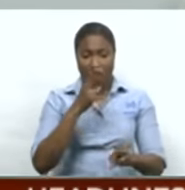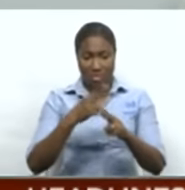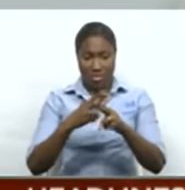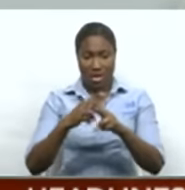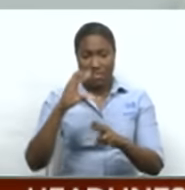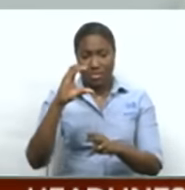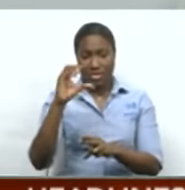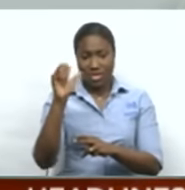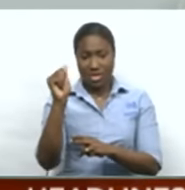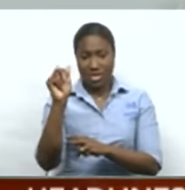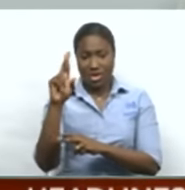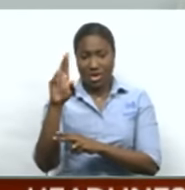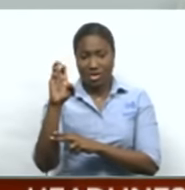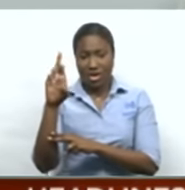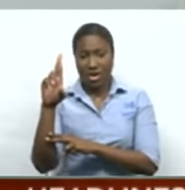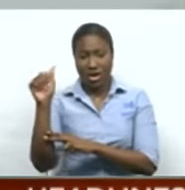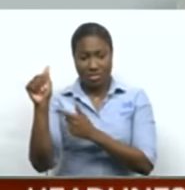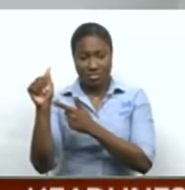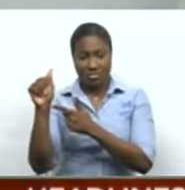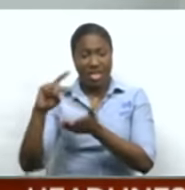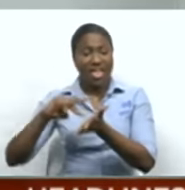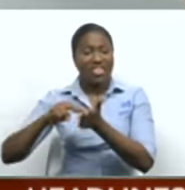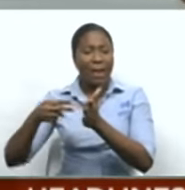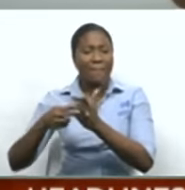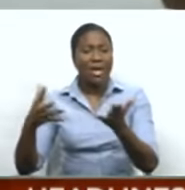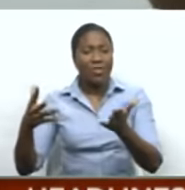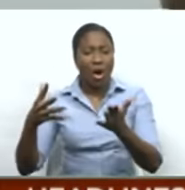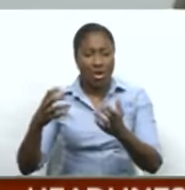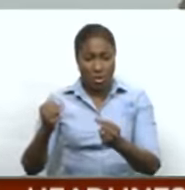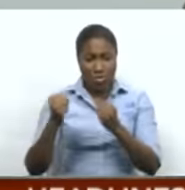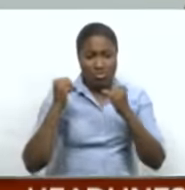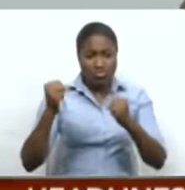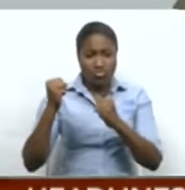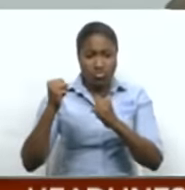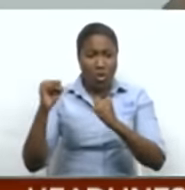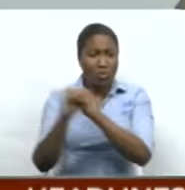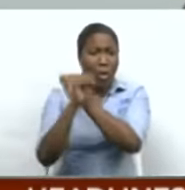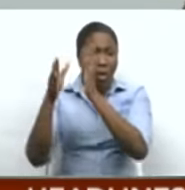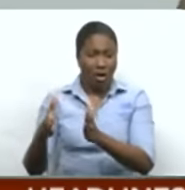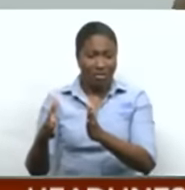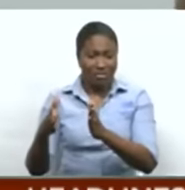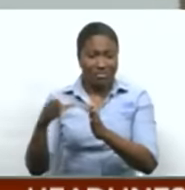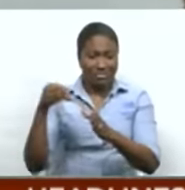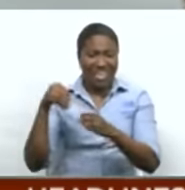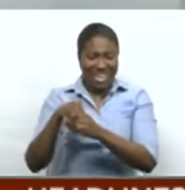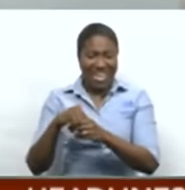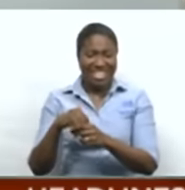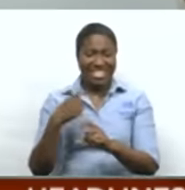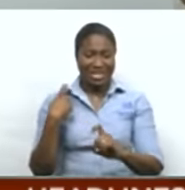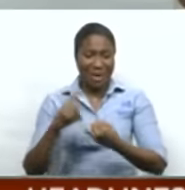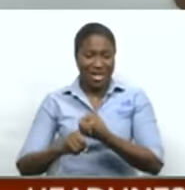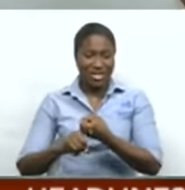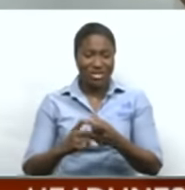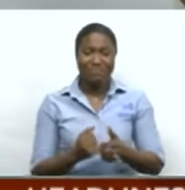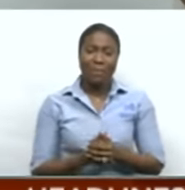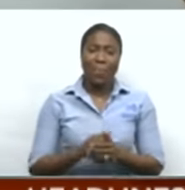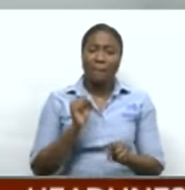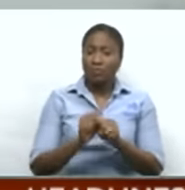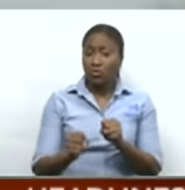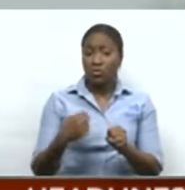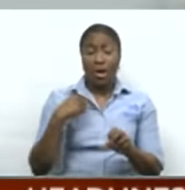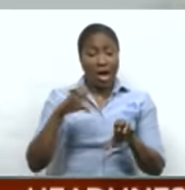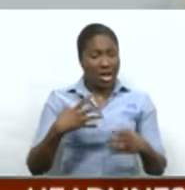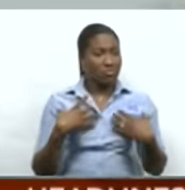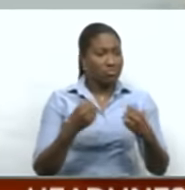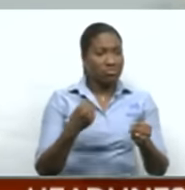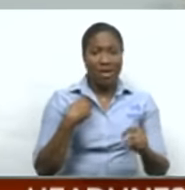Guerrero actually means warrior in Spanish. So it kind of, everything lined up in a way where, all right, there's no way you can actually